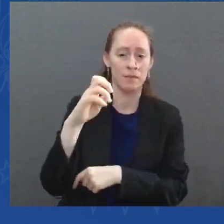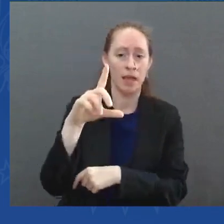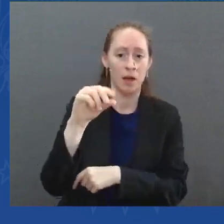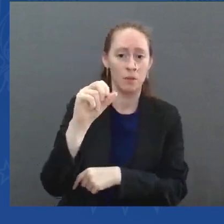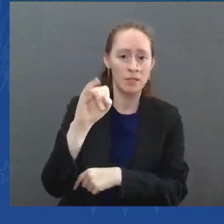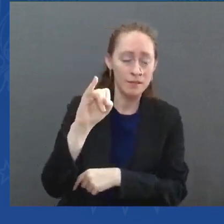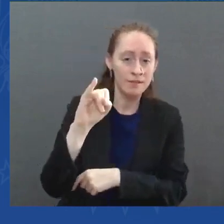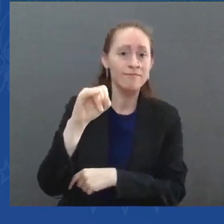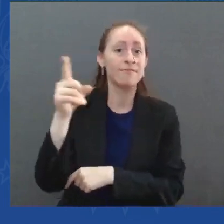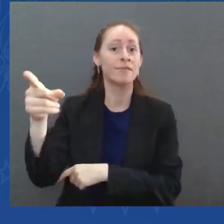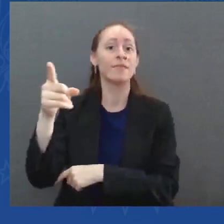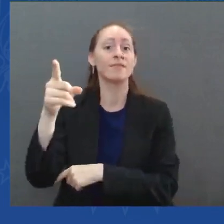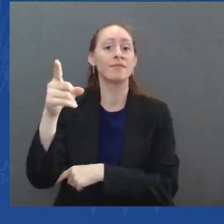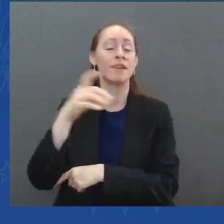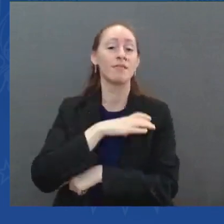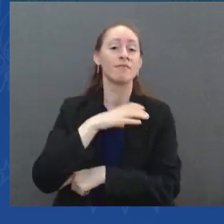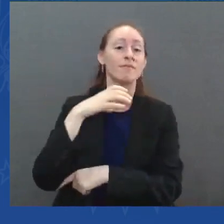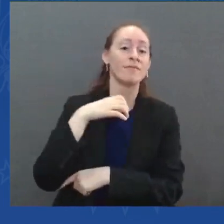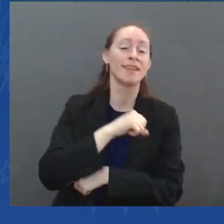Durbin, and Cory Booker.